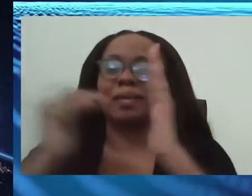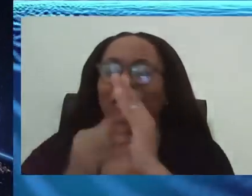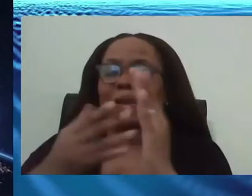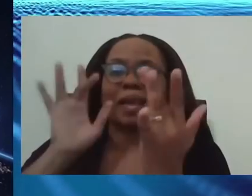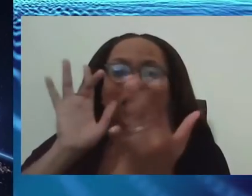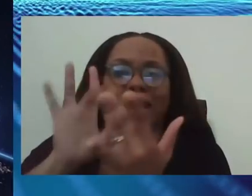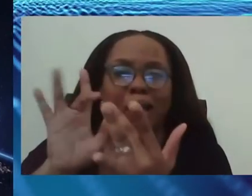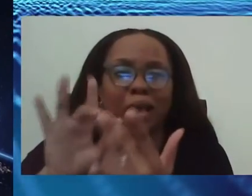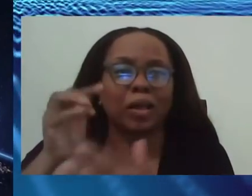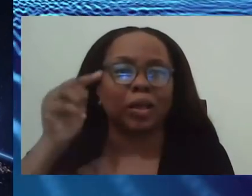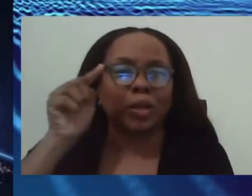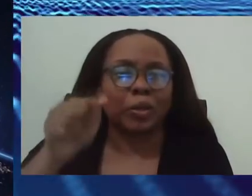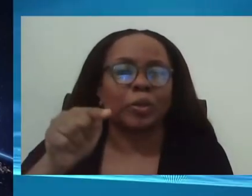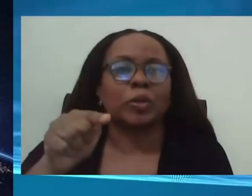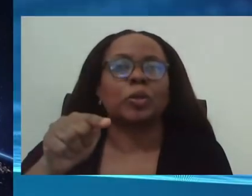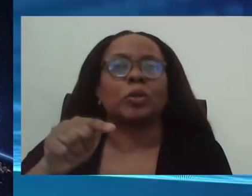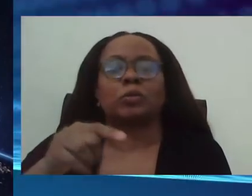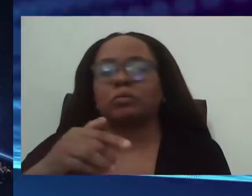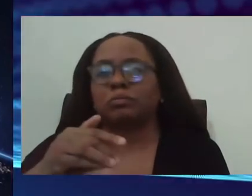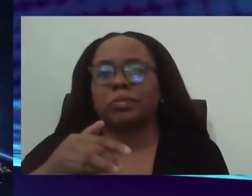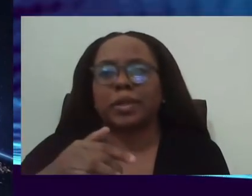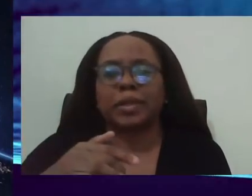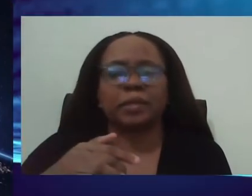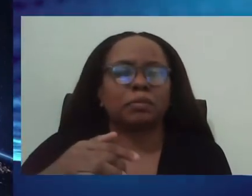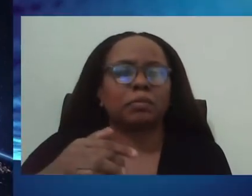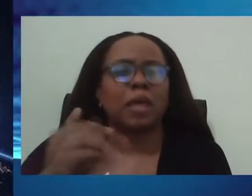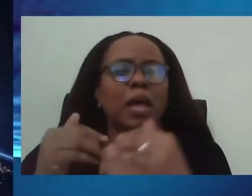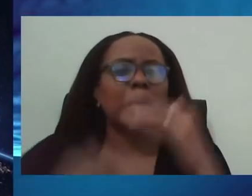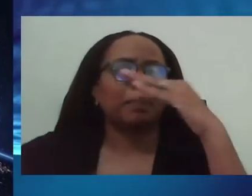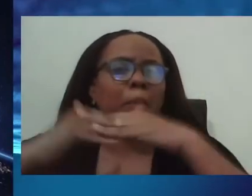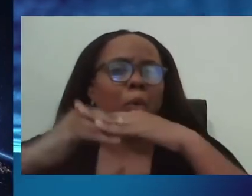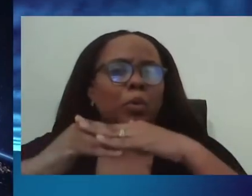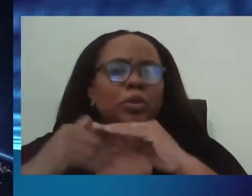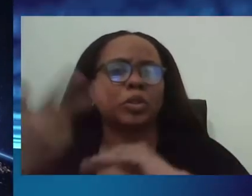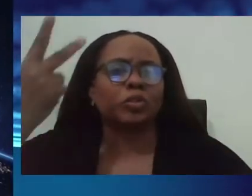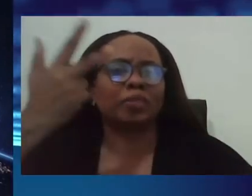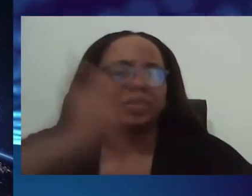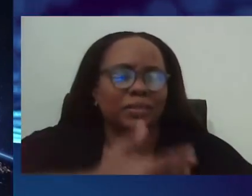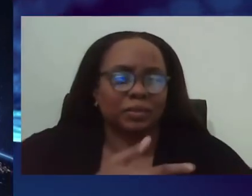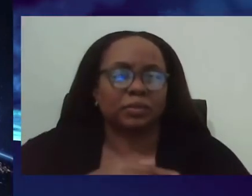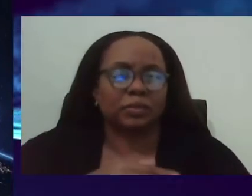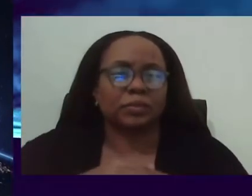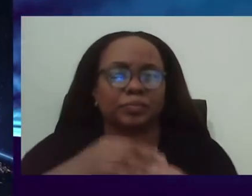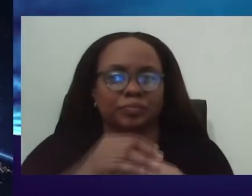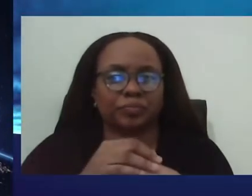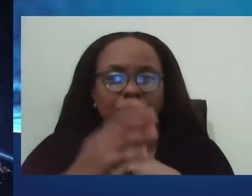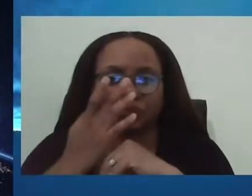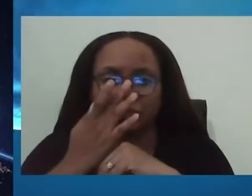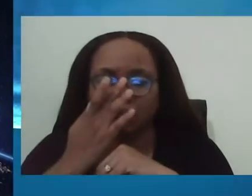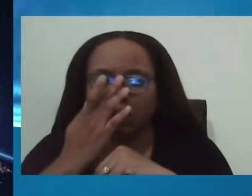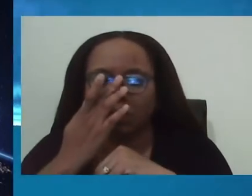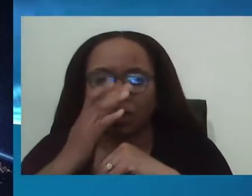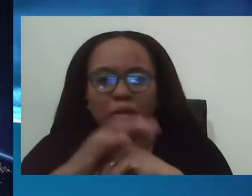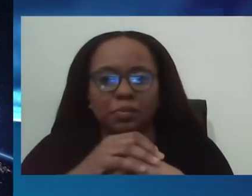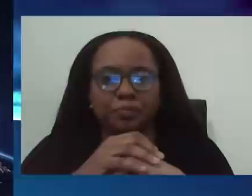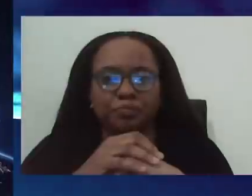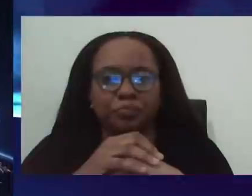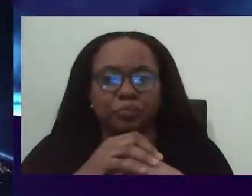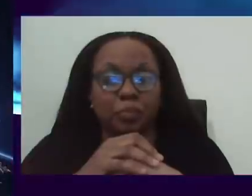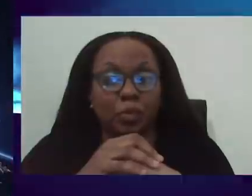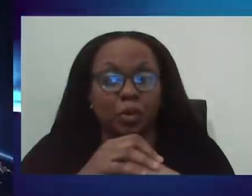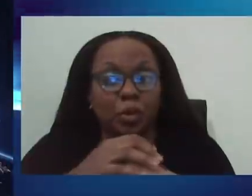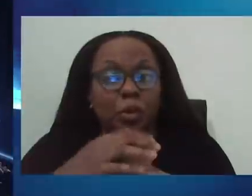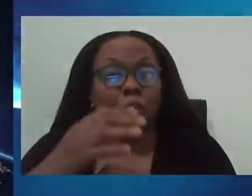within 72 hours. And so those persons, we just want to check to see if it is that your symptoms have changed.